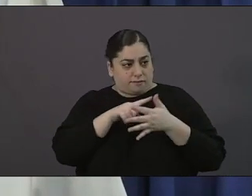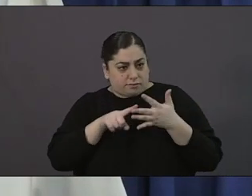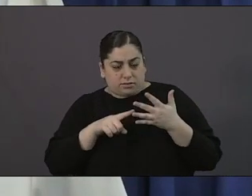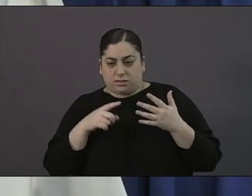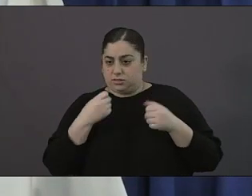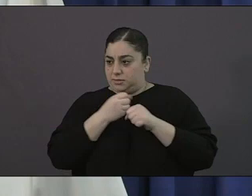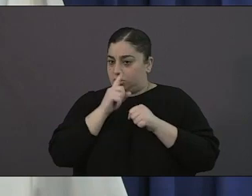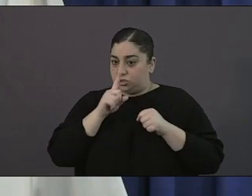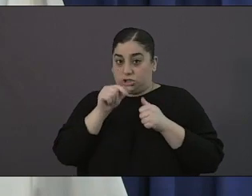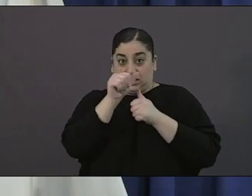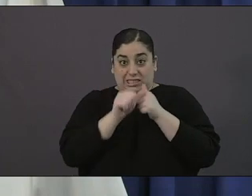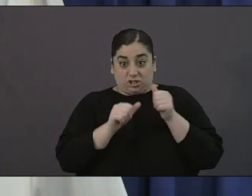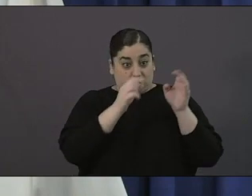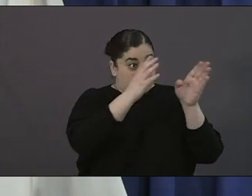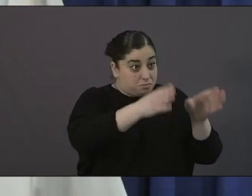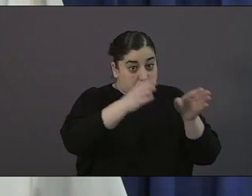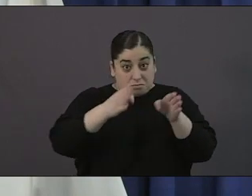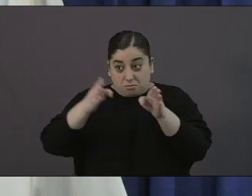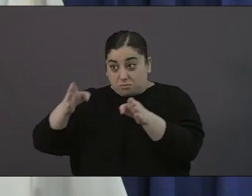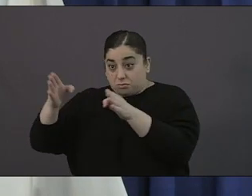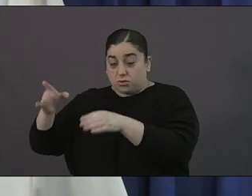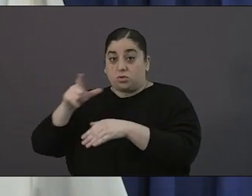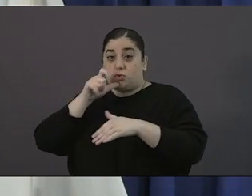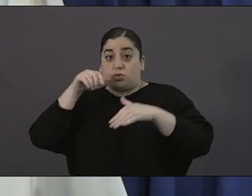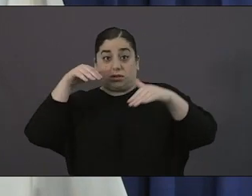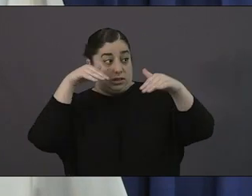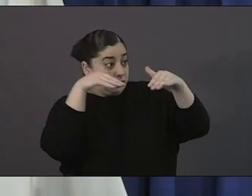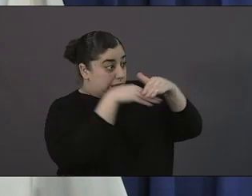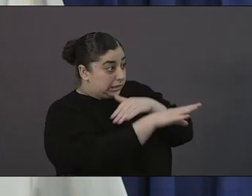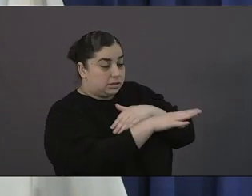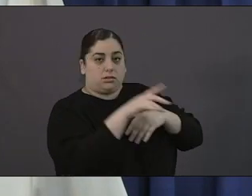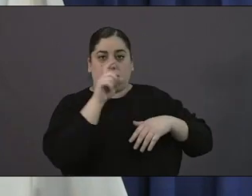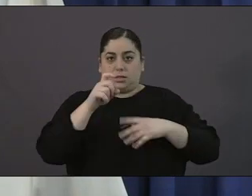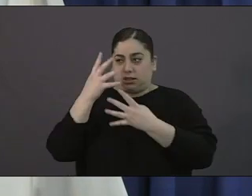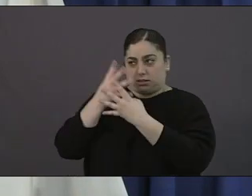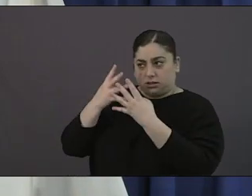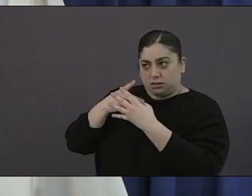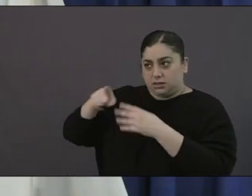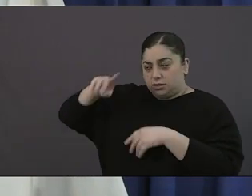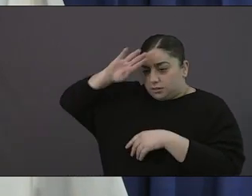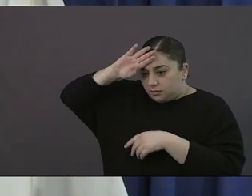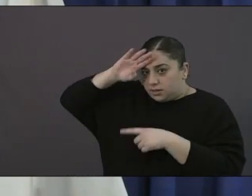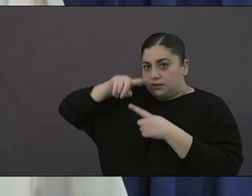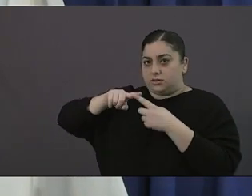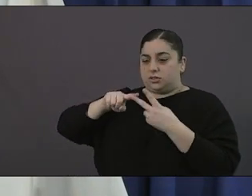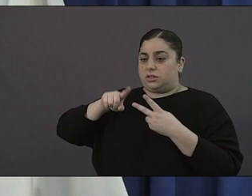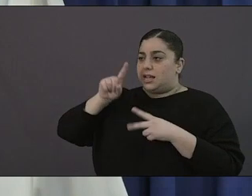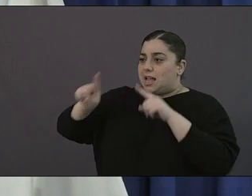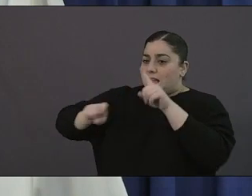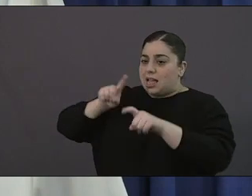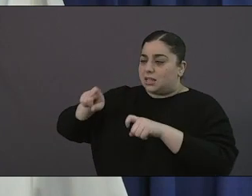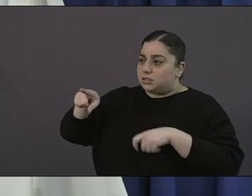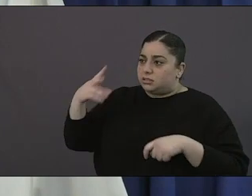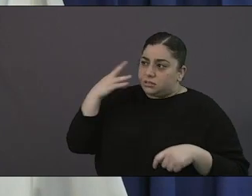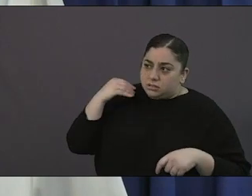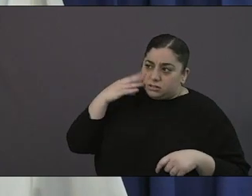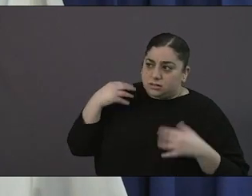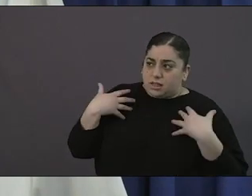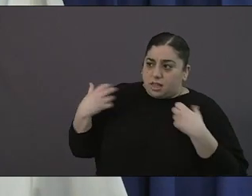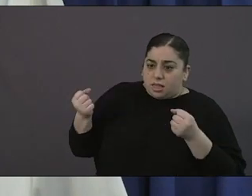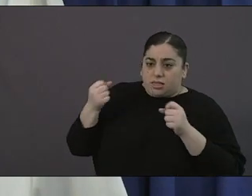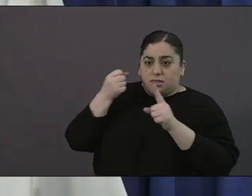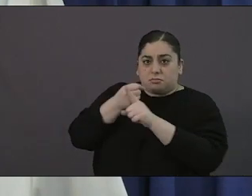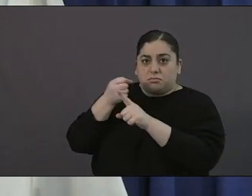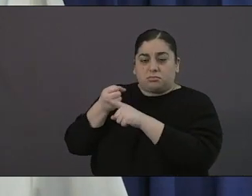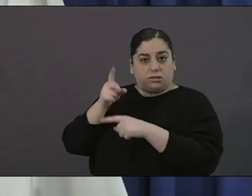checked once a day i think the testing that we're going to be able to move forward with later this week is incredibly important because it dovetails